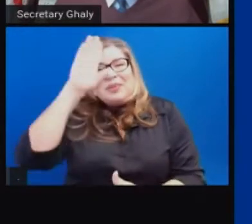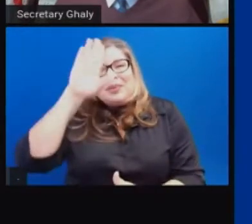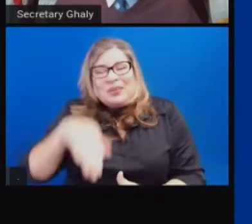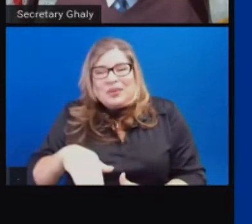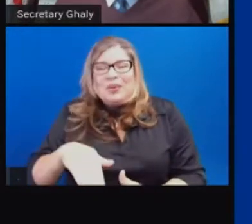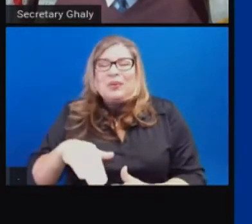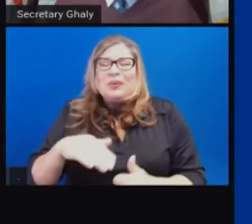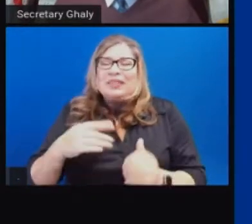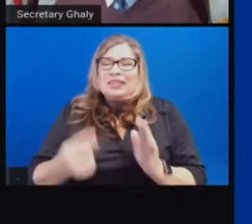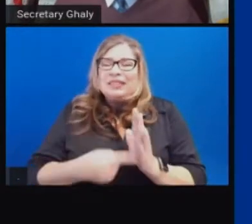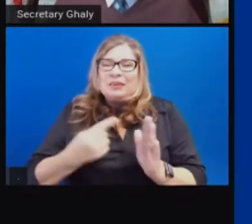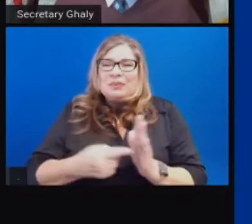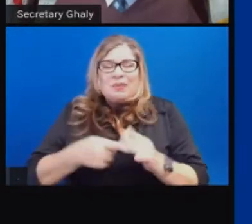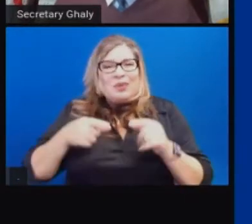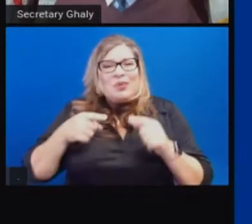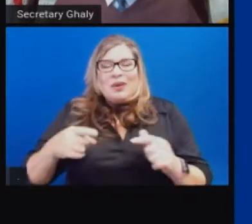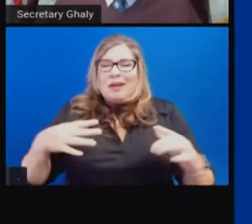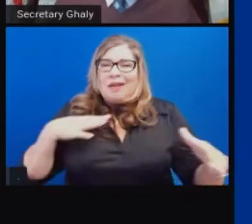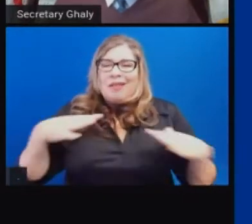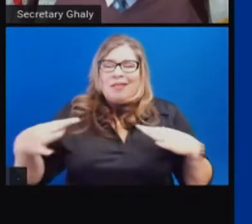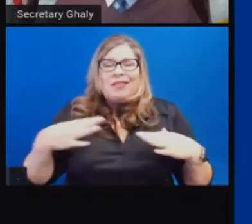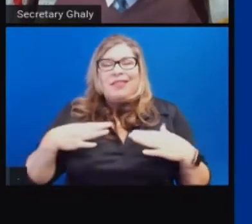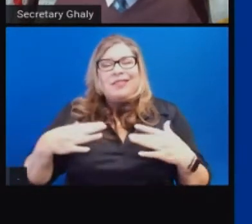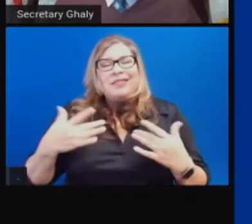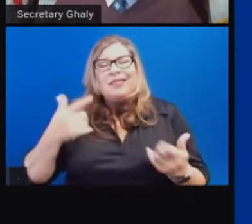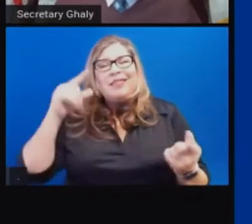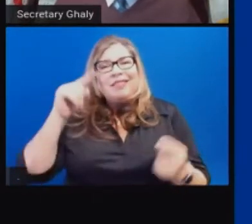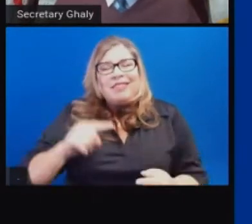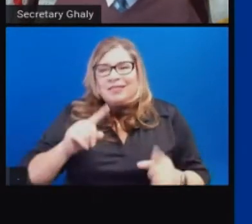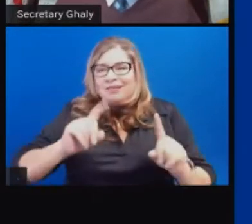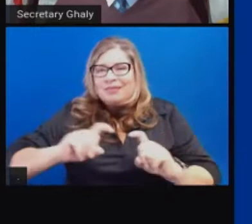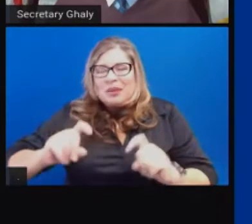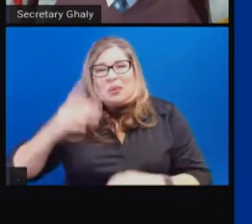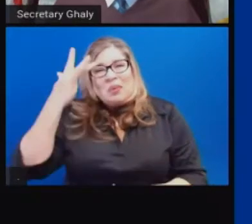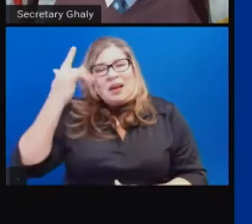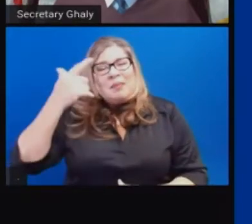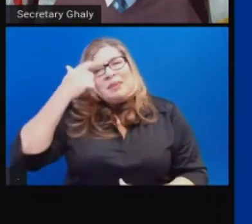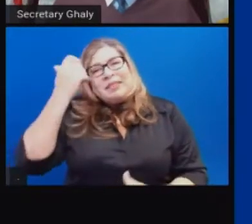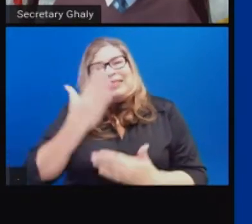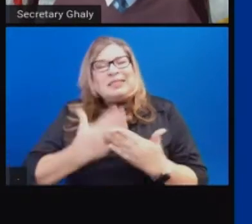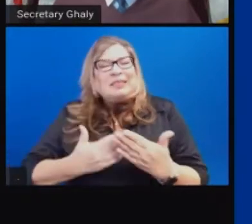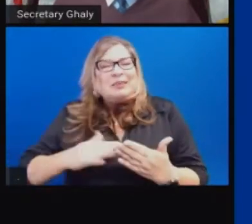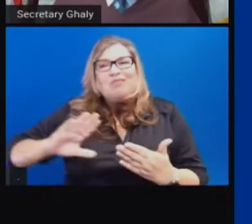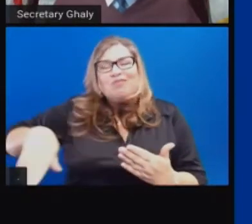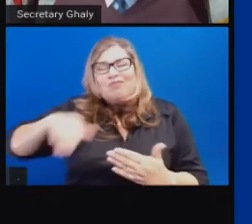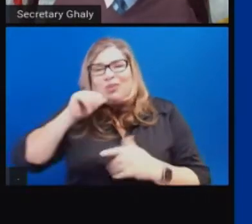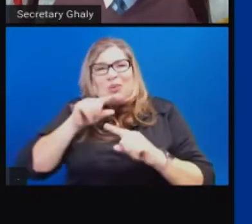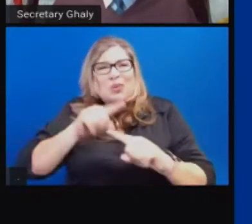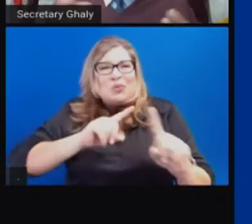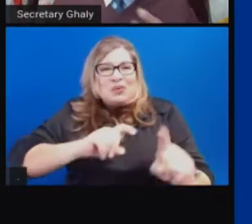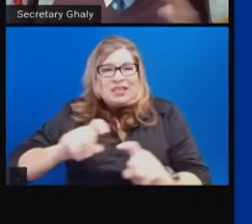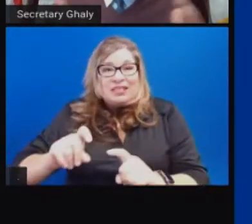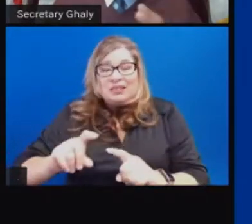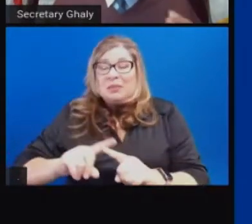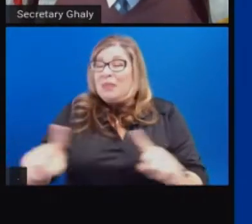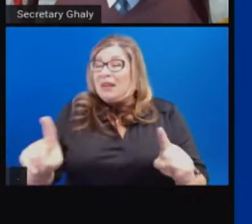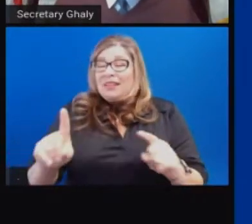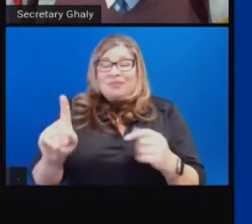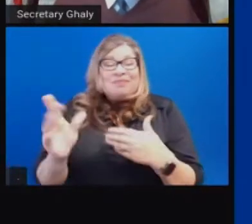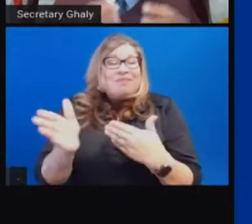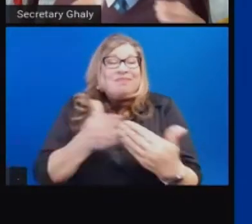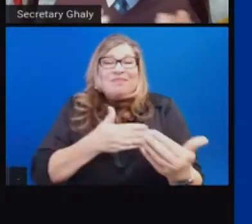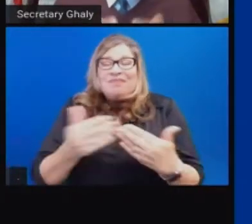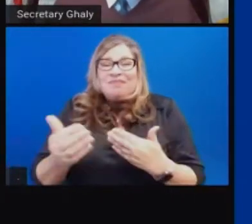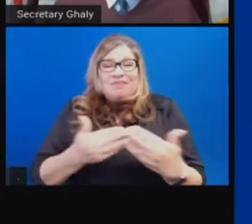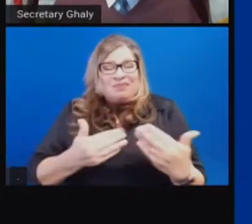tested for one reason or another. Some sites shifting over to being vaccine centers. The good news is, despite all of that